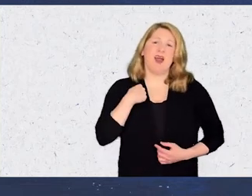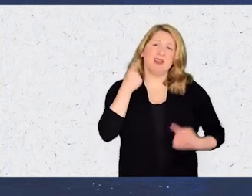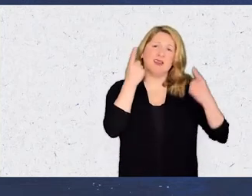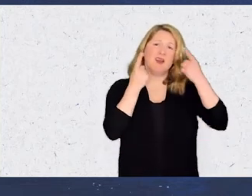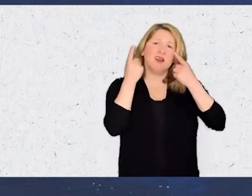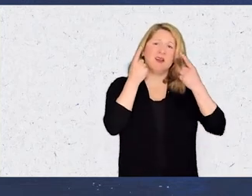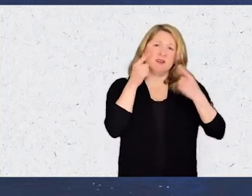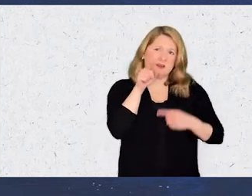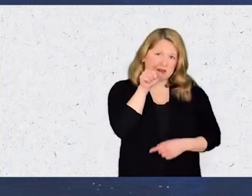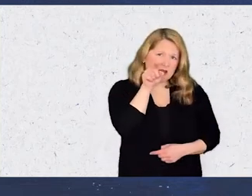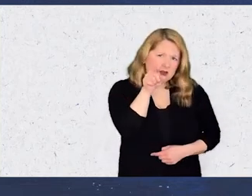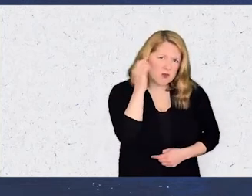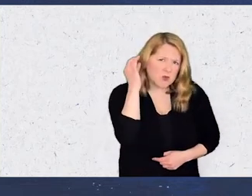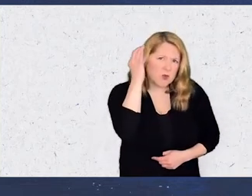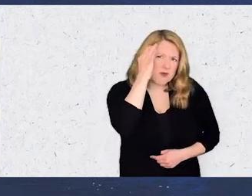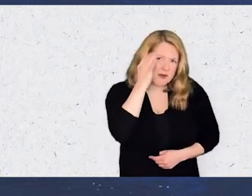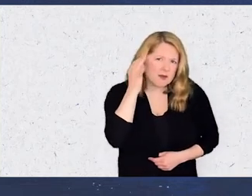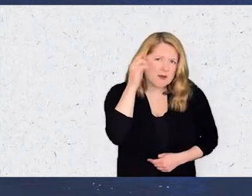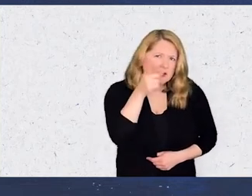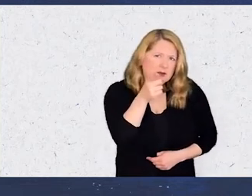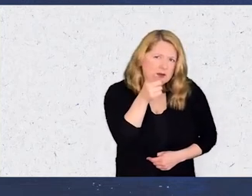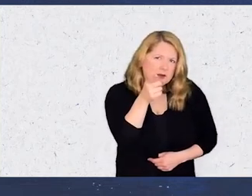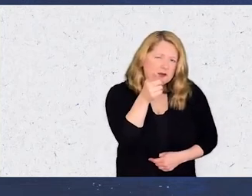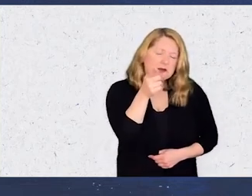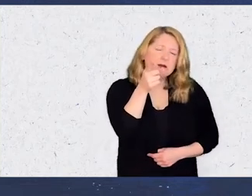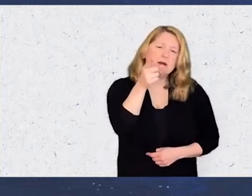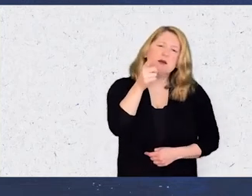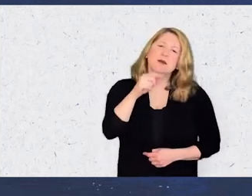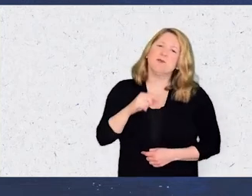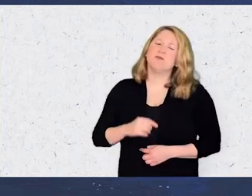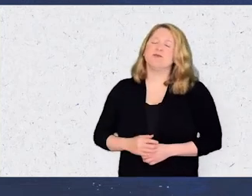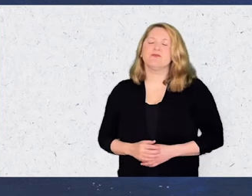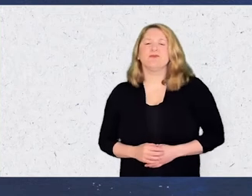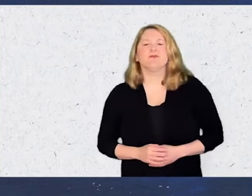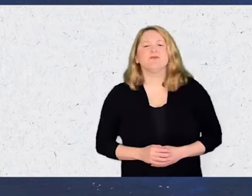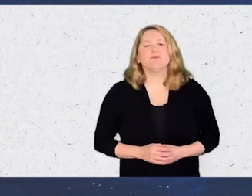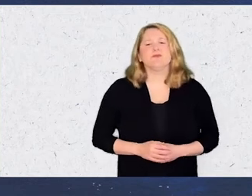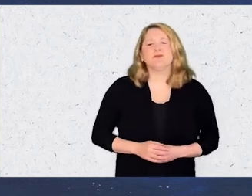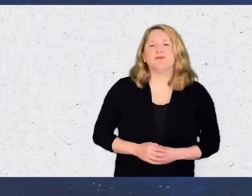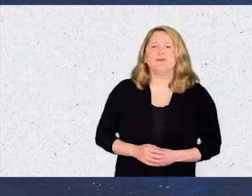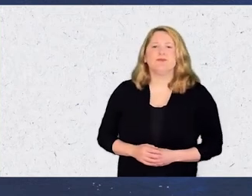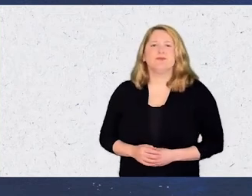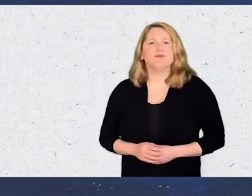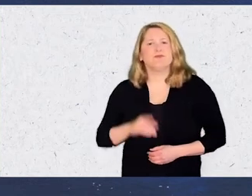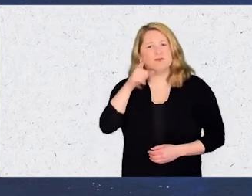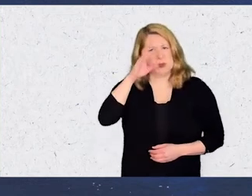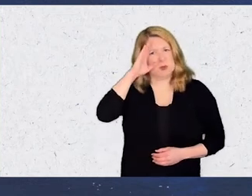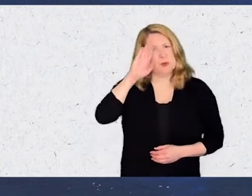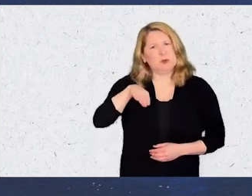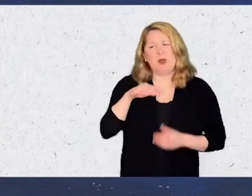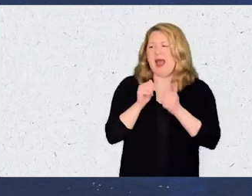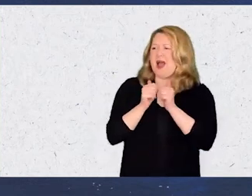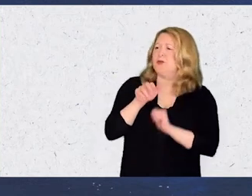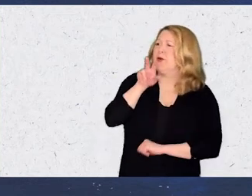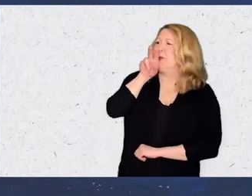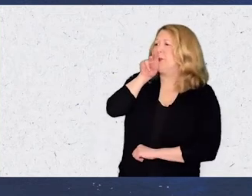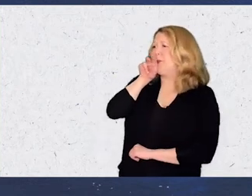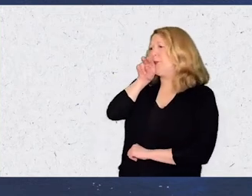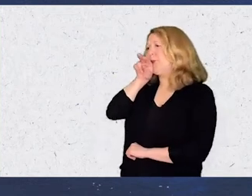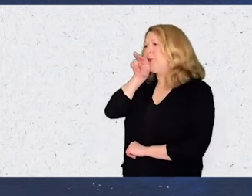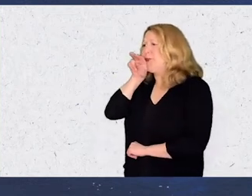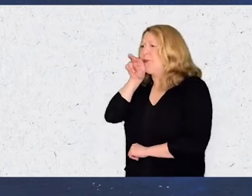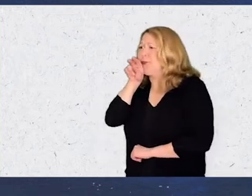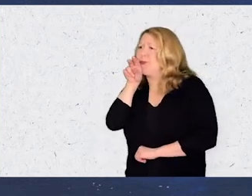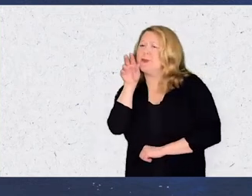I think, you think, you know just what to